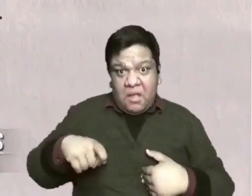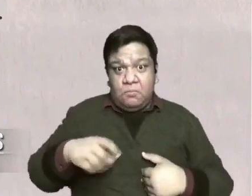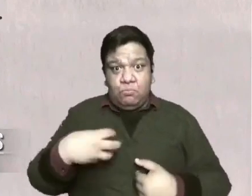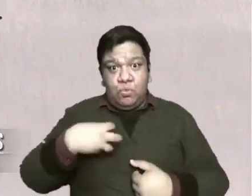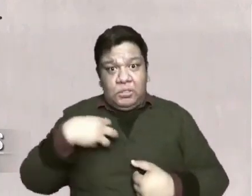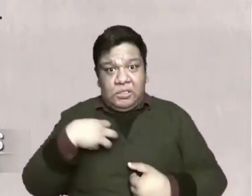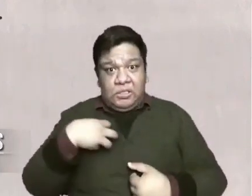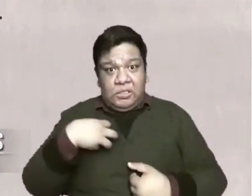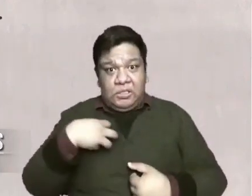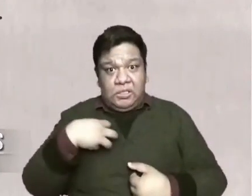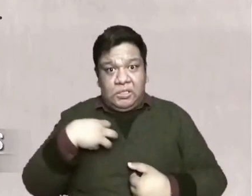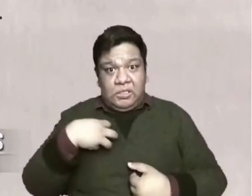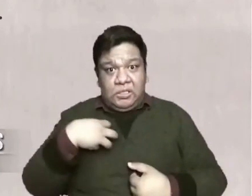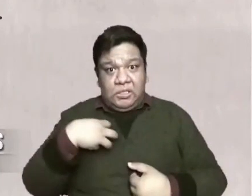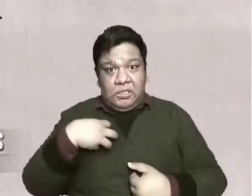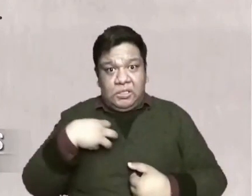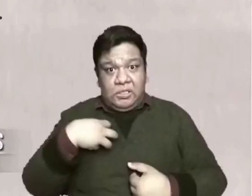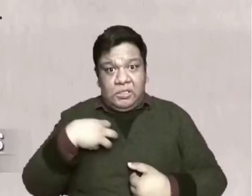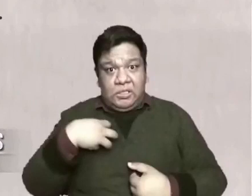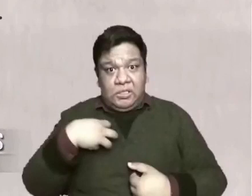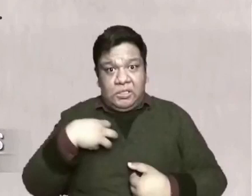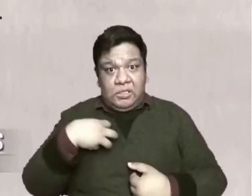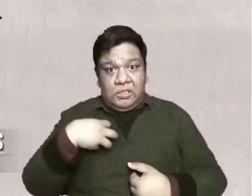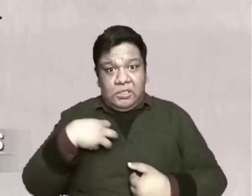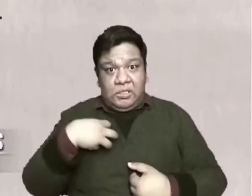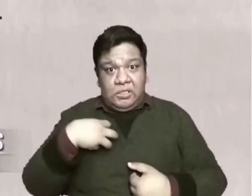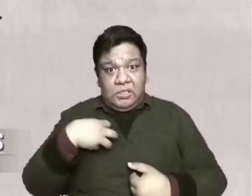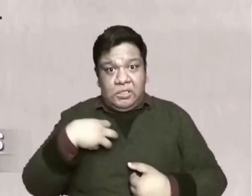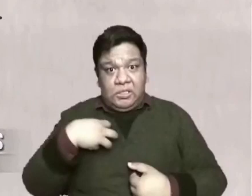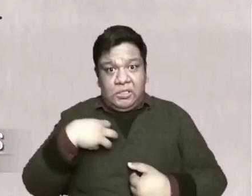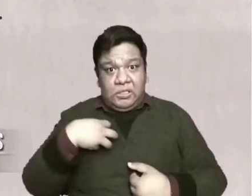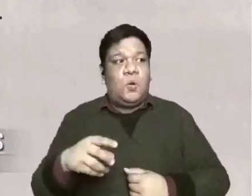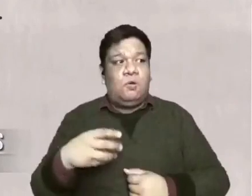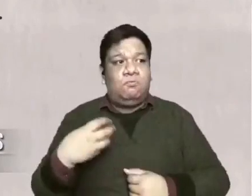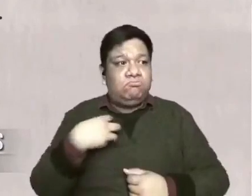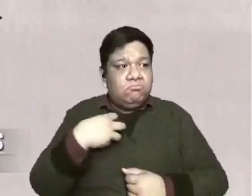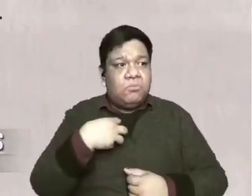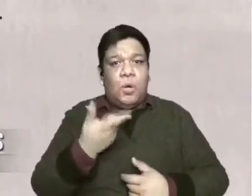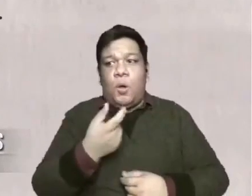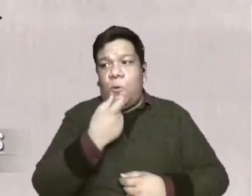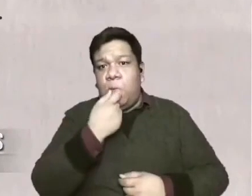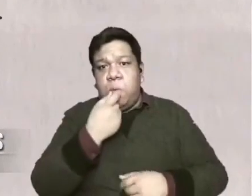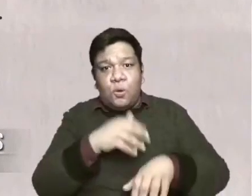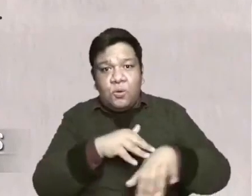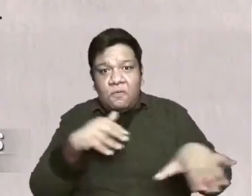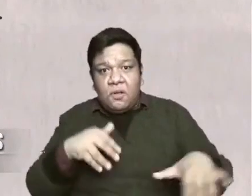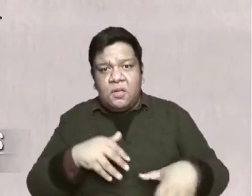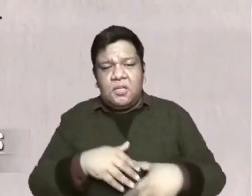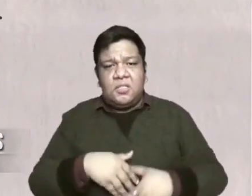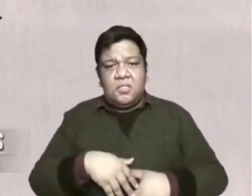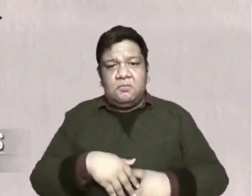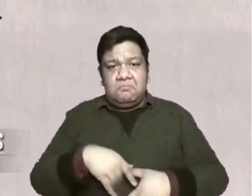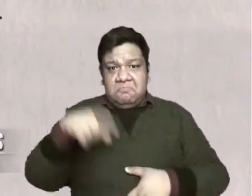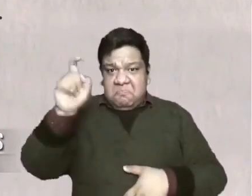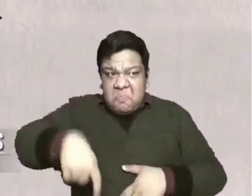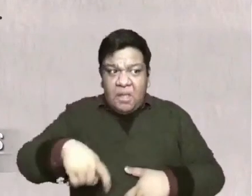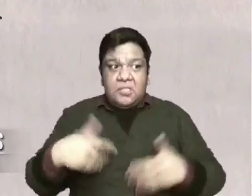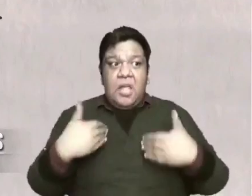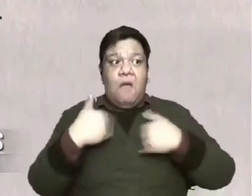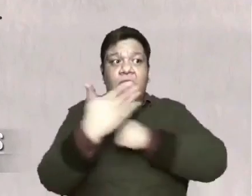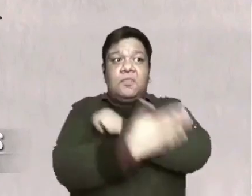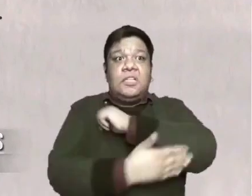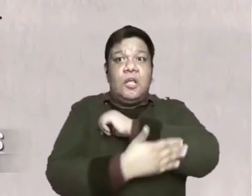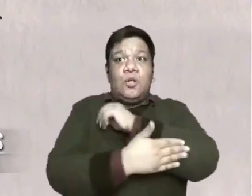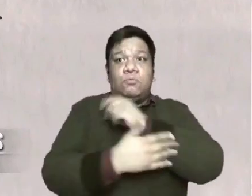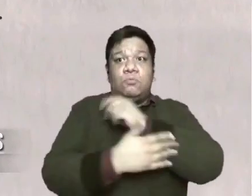for law enforcers will still be need for police or traffic enforcers you don't need union of the